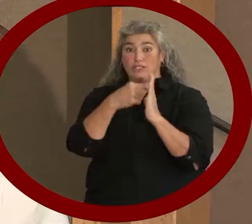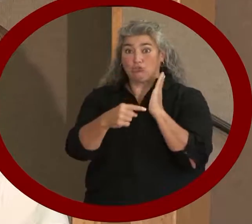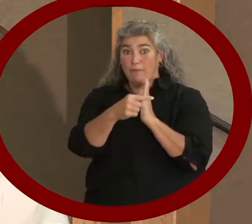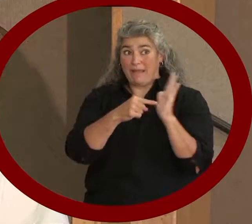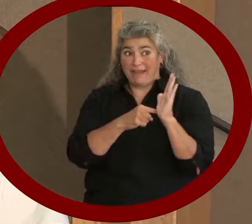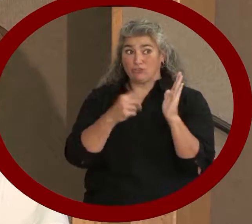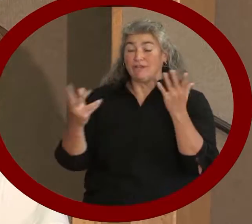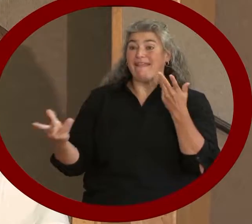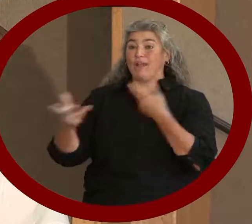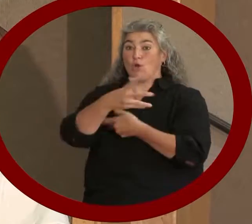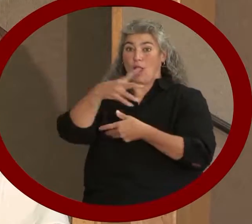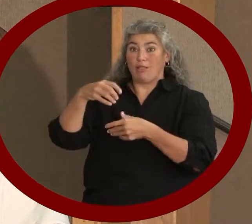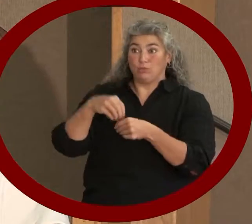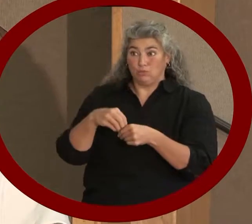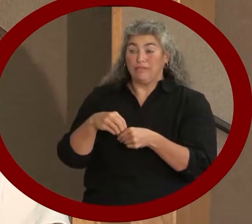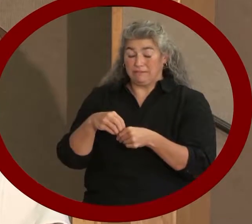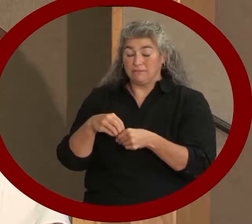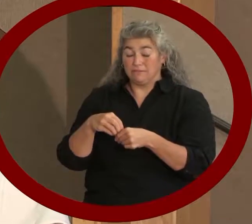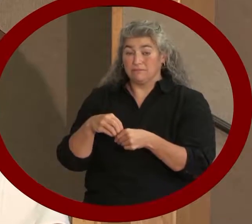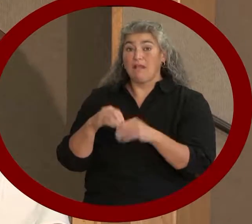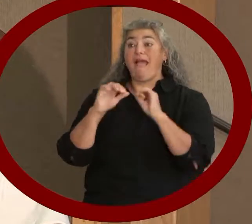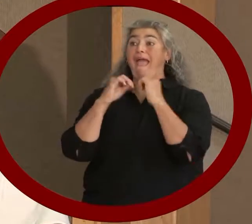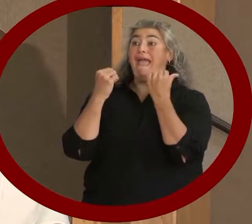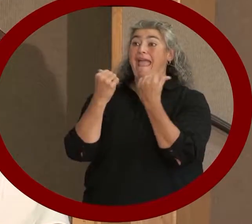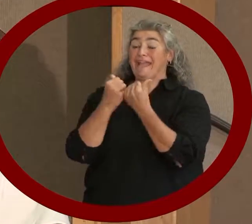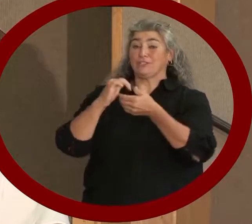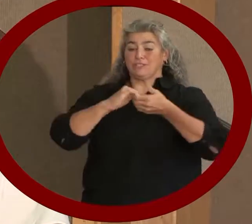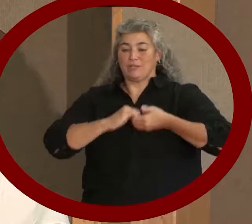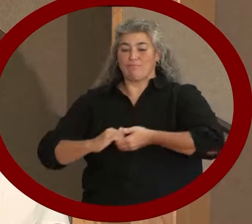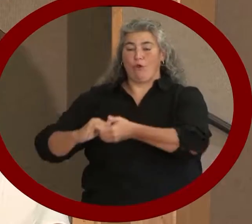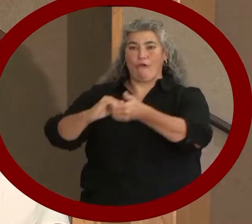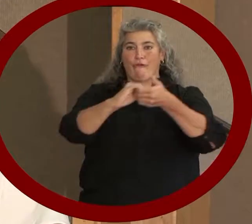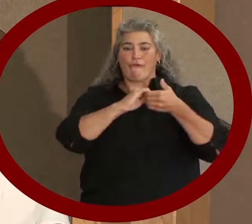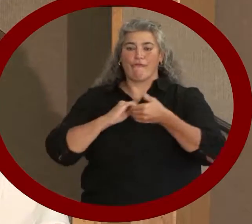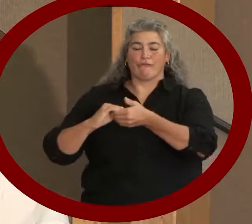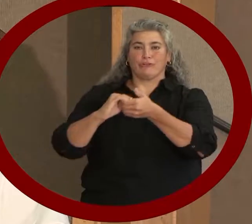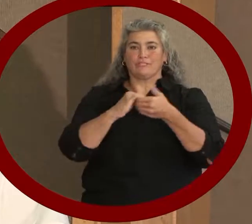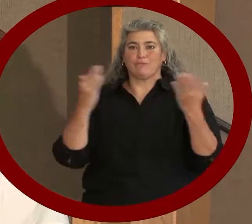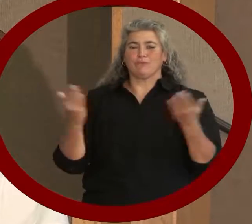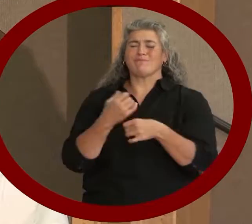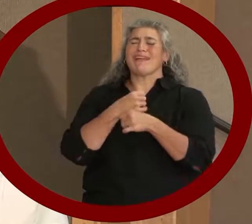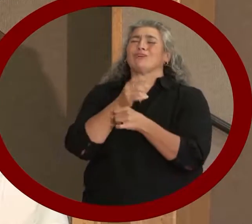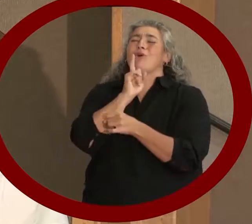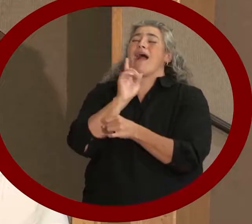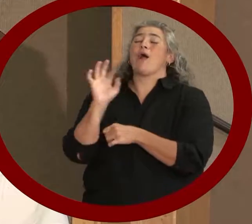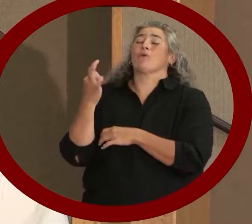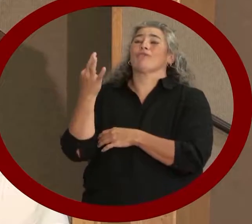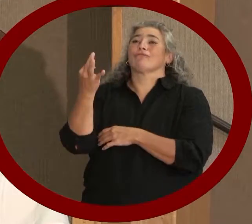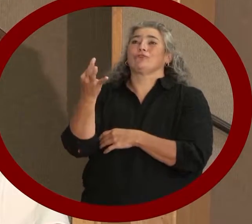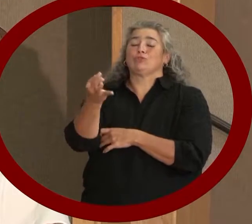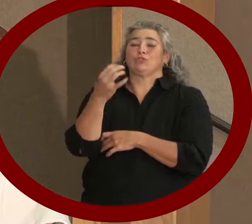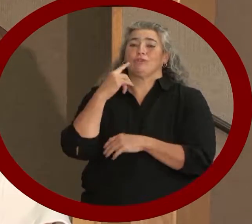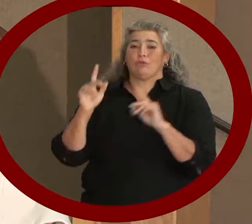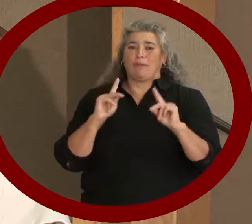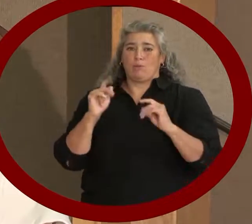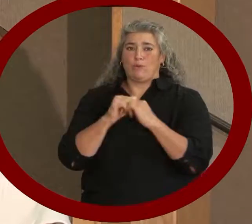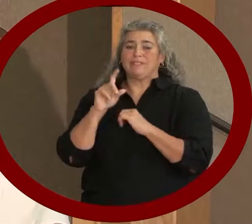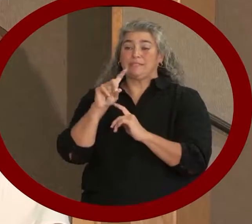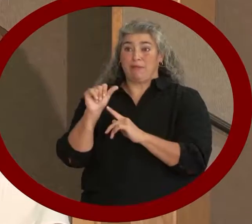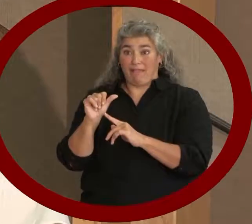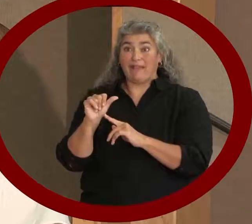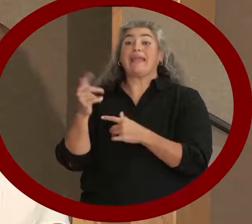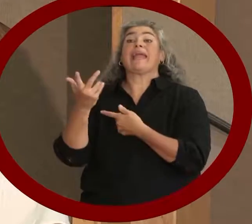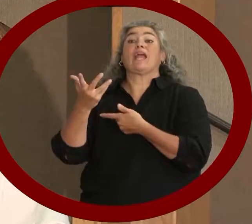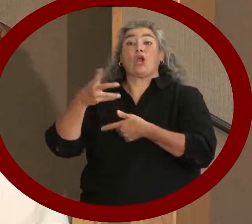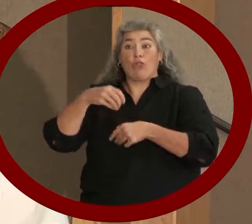There are also agencies working in partnership to ensure a better future for people with disabilities, including